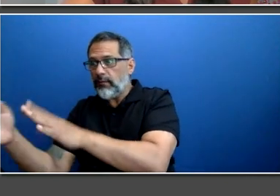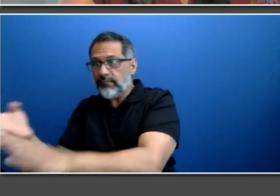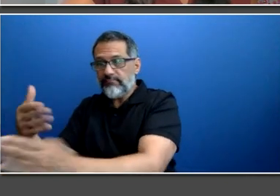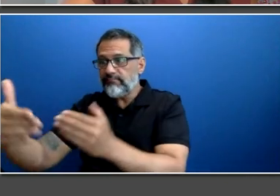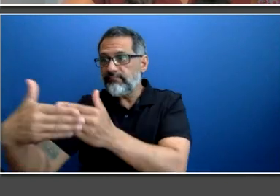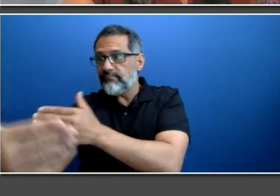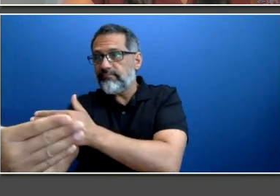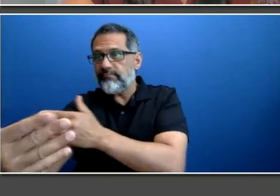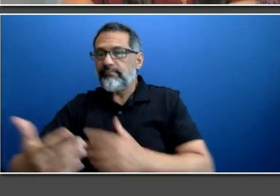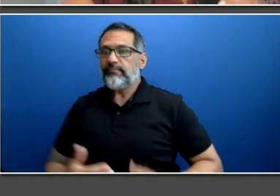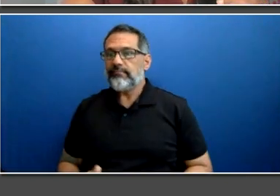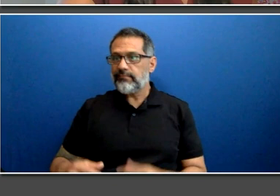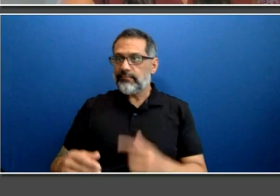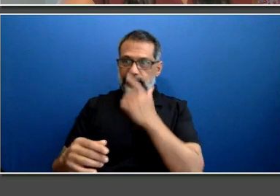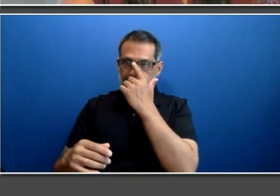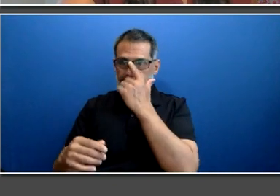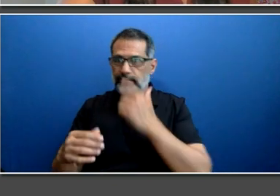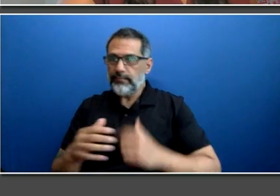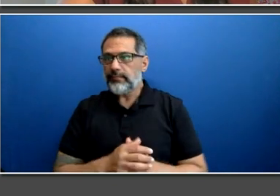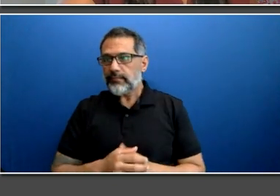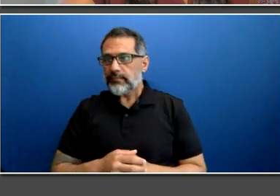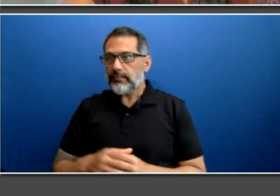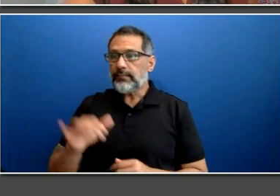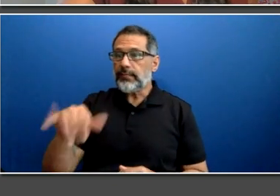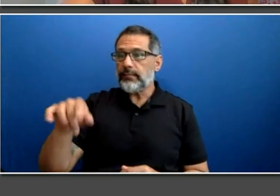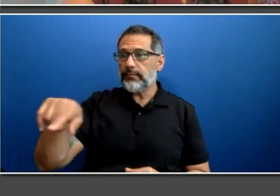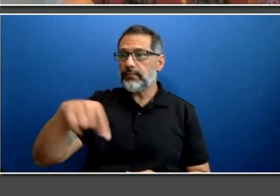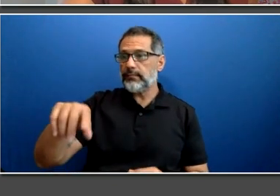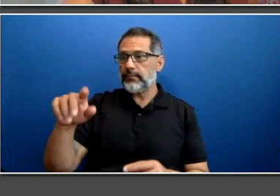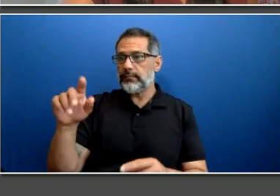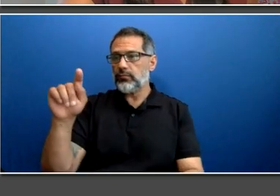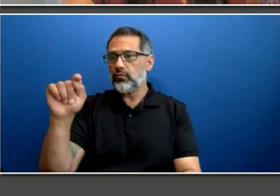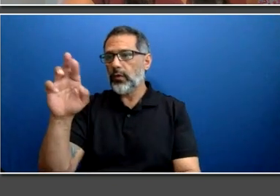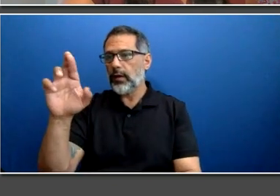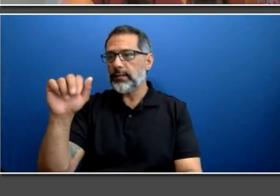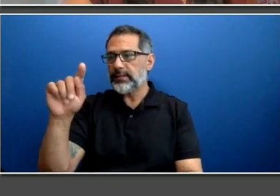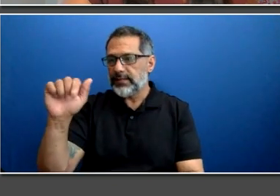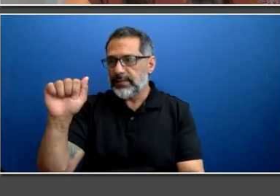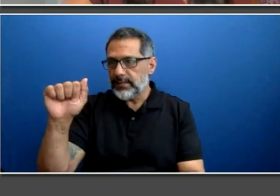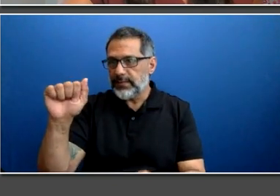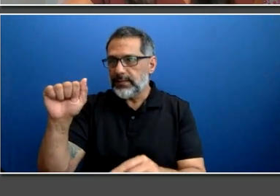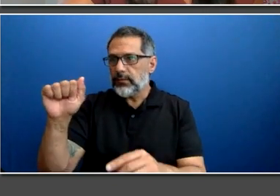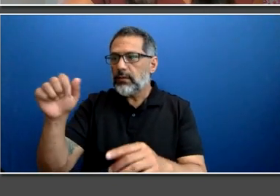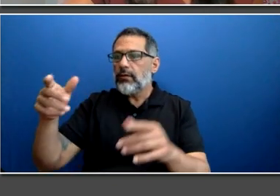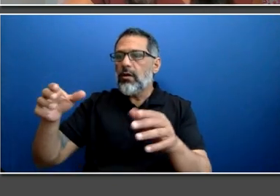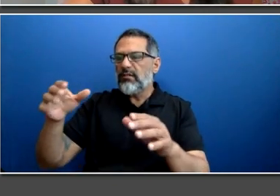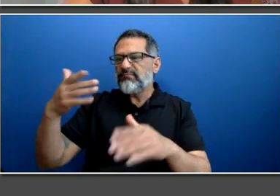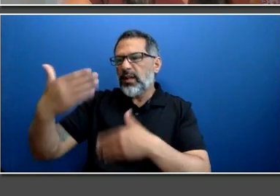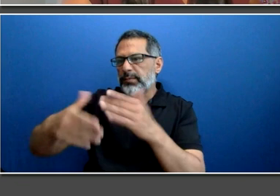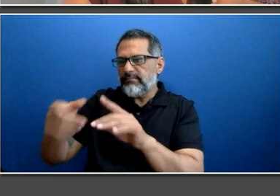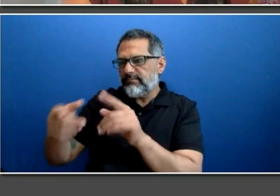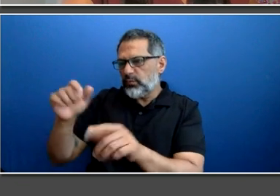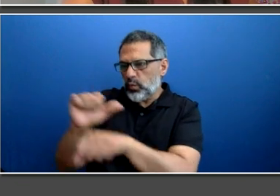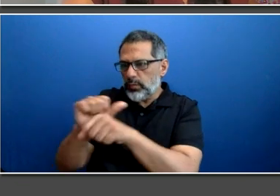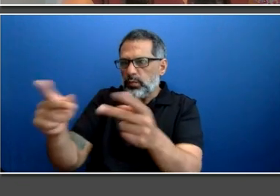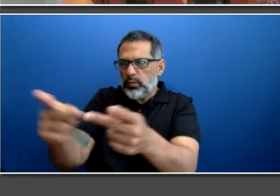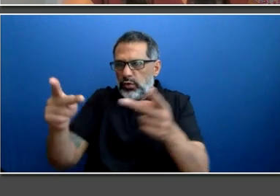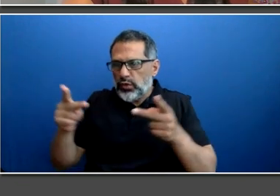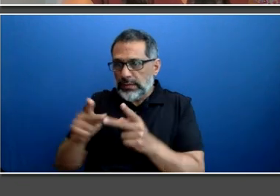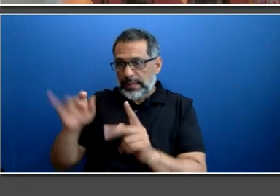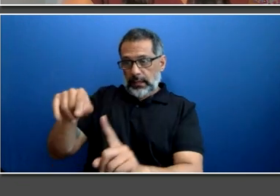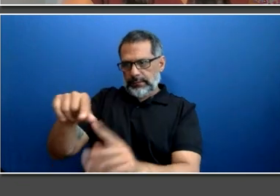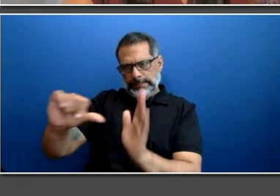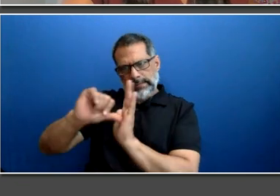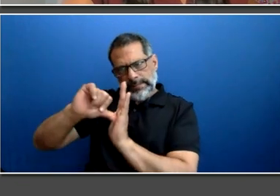position are examples of how we are refocusing our outreach and hiring strategies and taking a